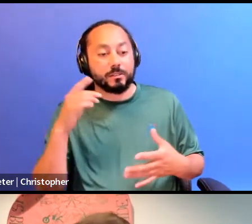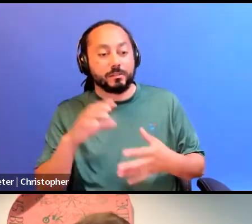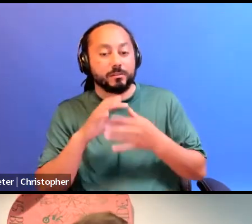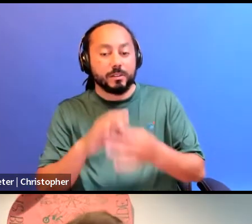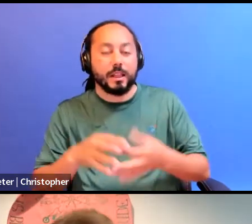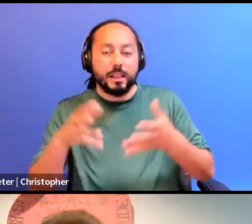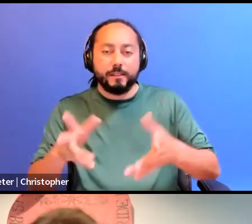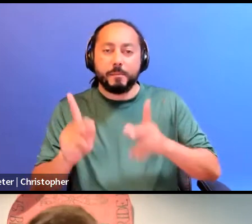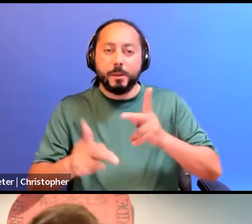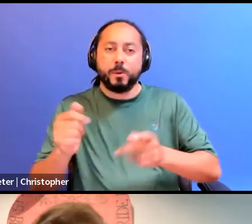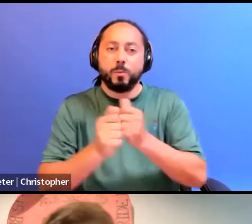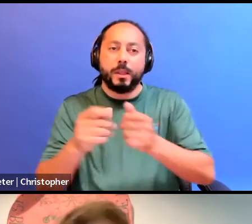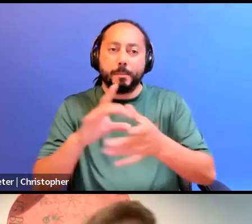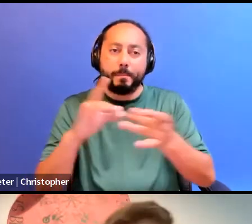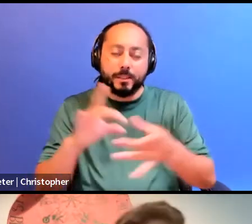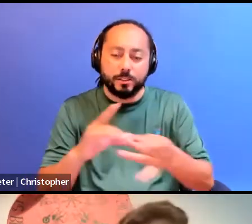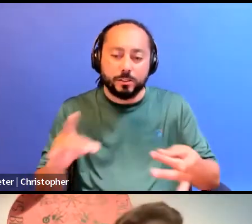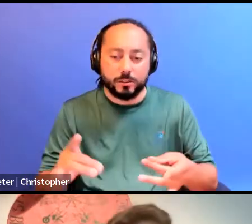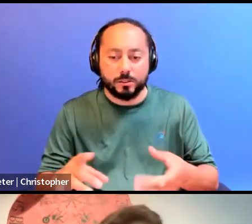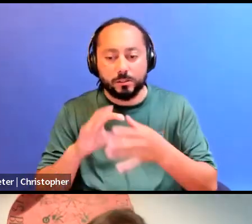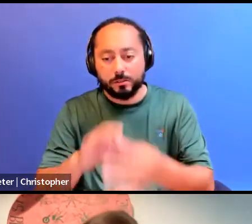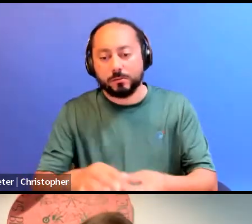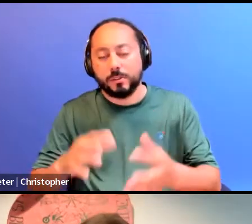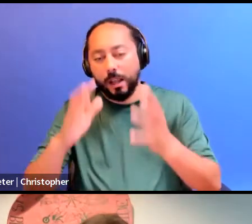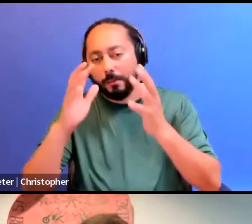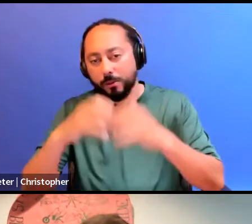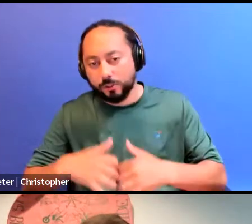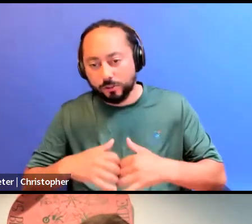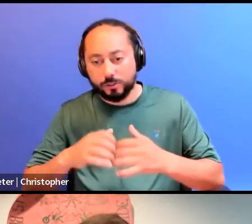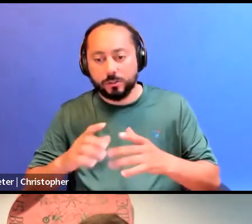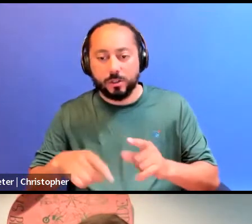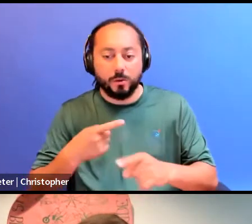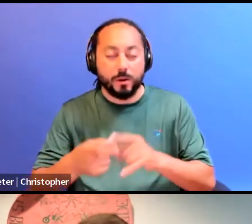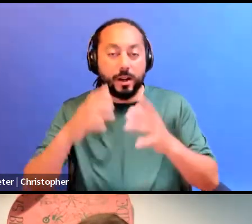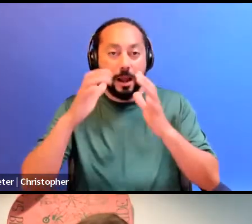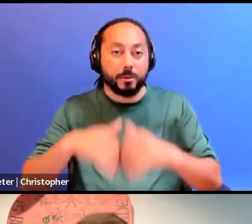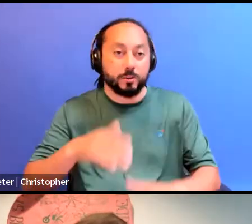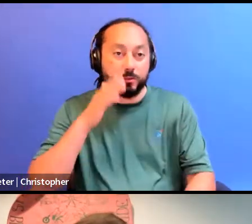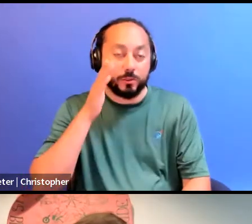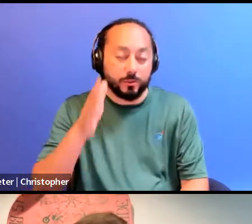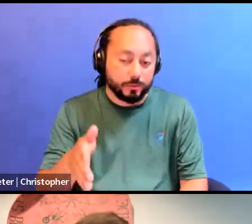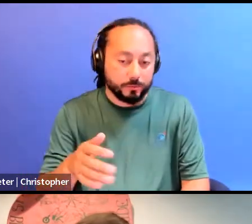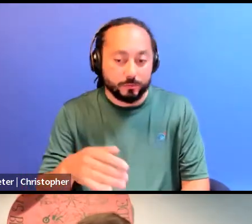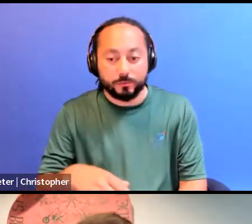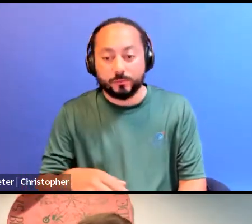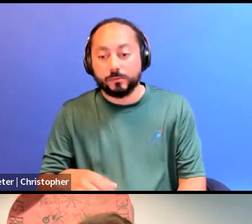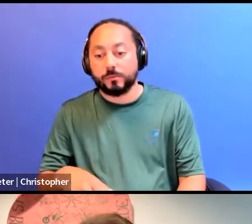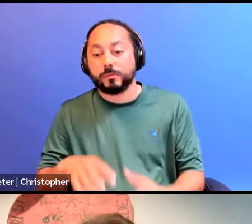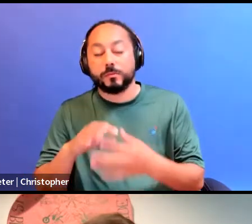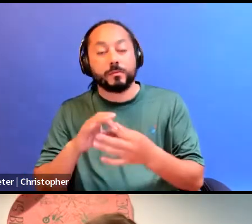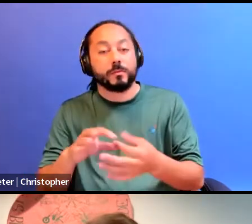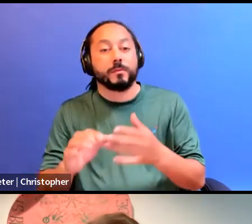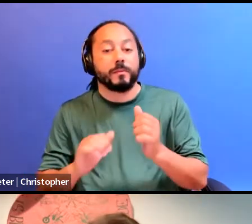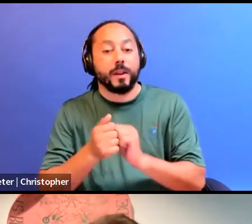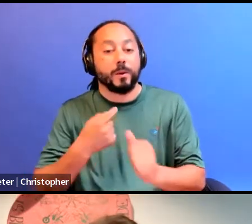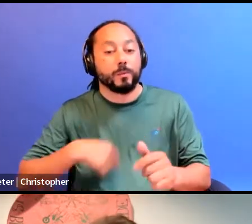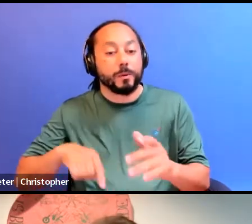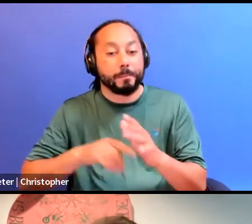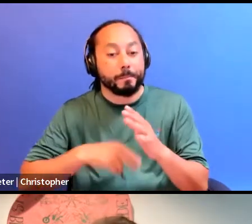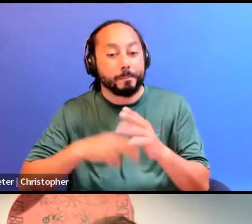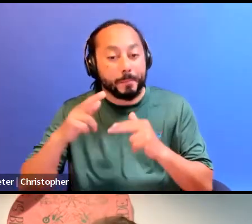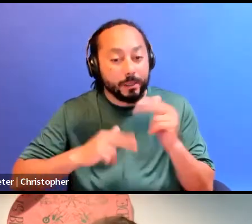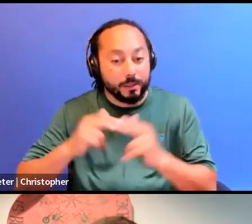people with a message around abolition, around abolitionist futures, around how we build, how we should be building.